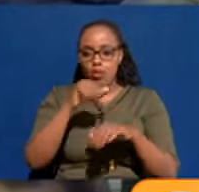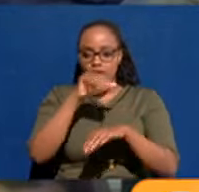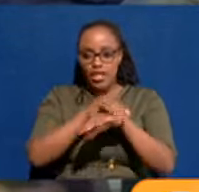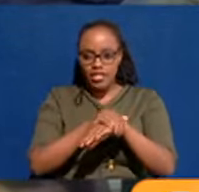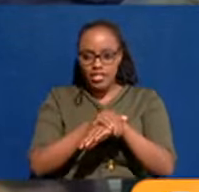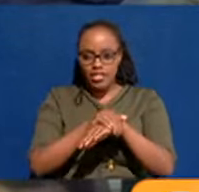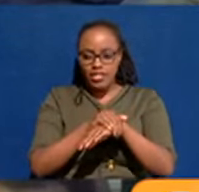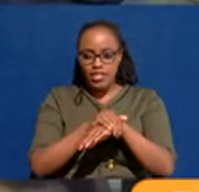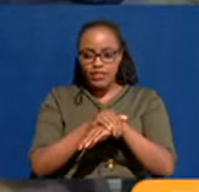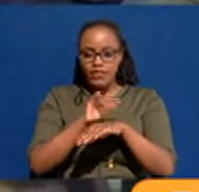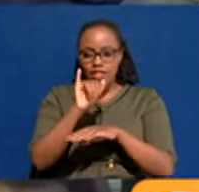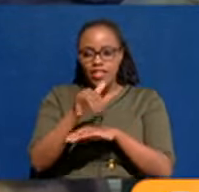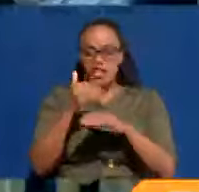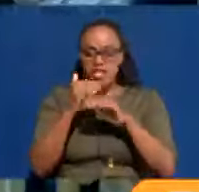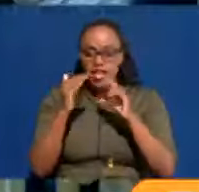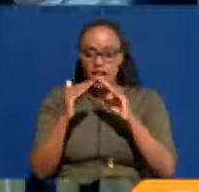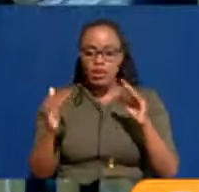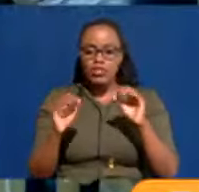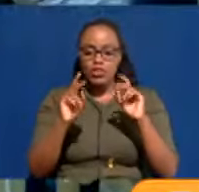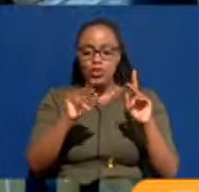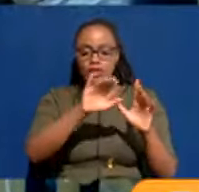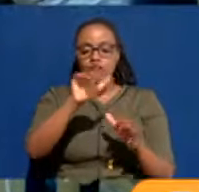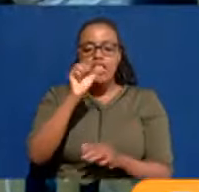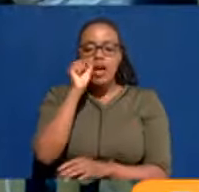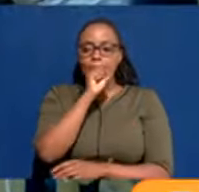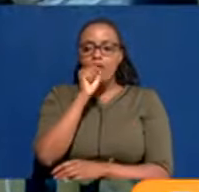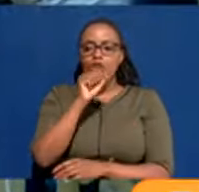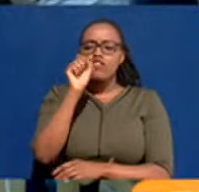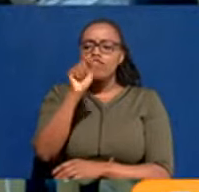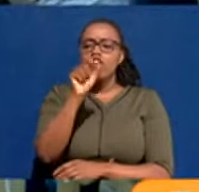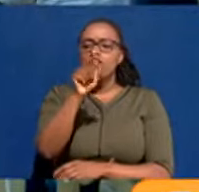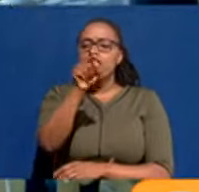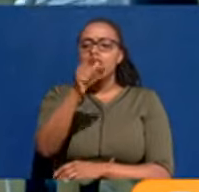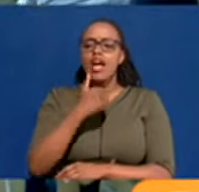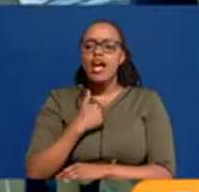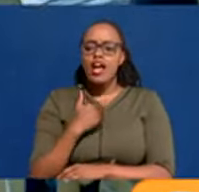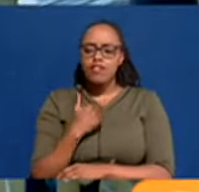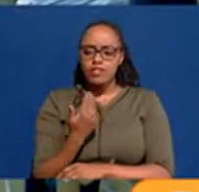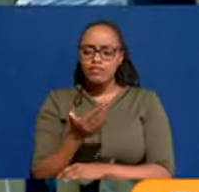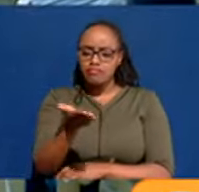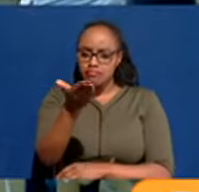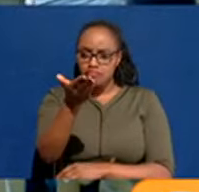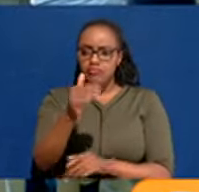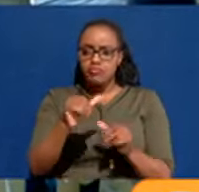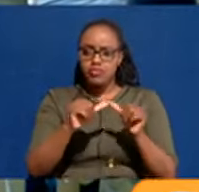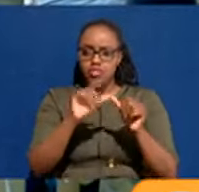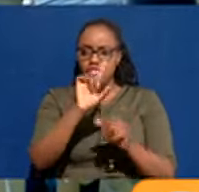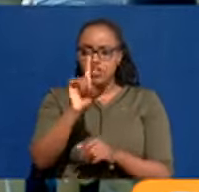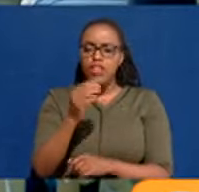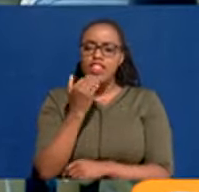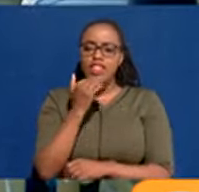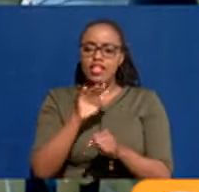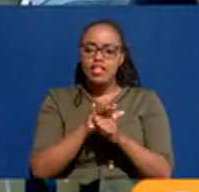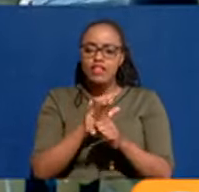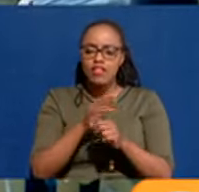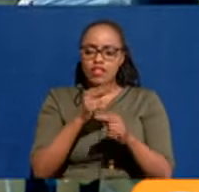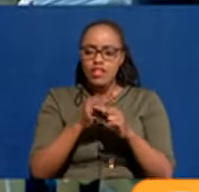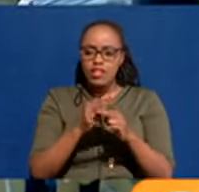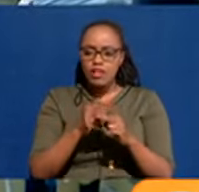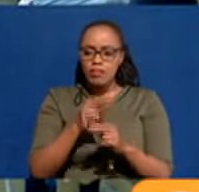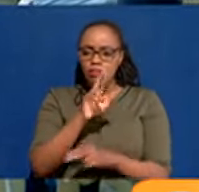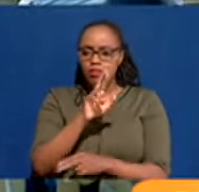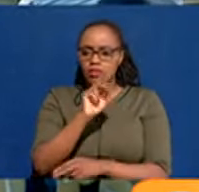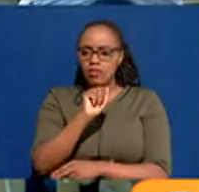kupata izo maniwa. Sante. There's a microphone back there. Yes. Go ahead. Thank you so much. My name is Nyakundi.